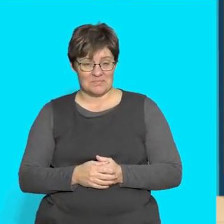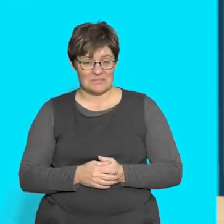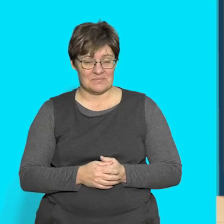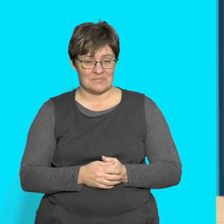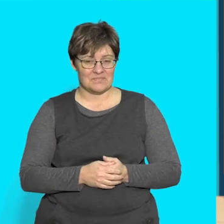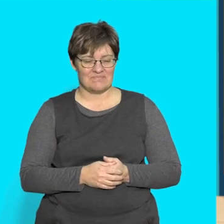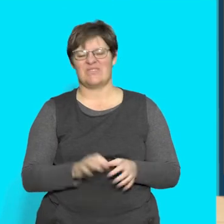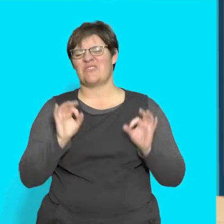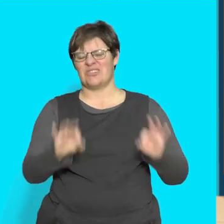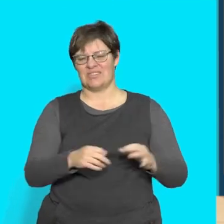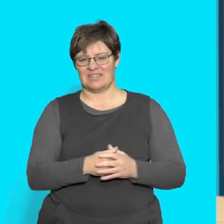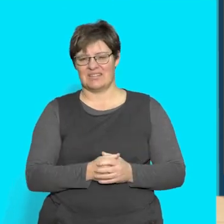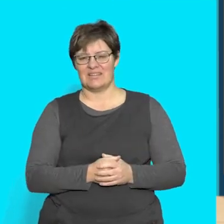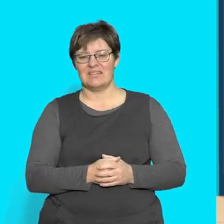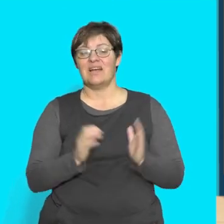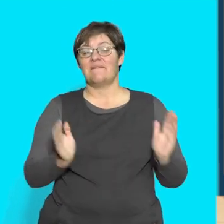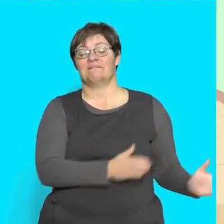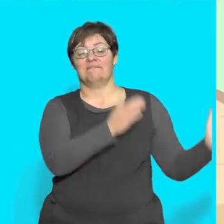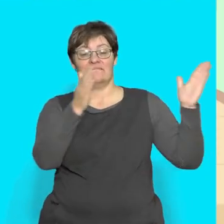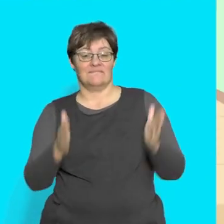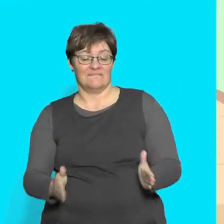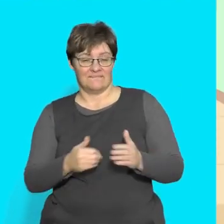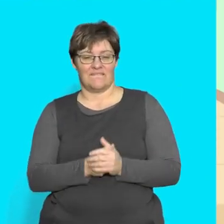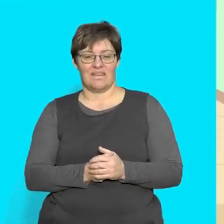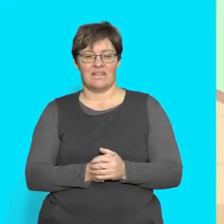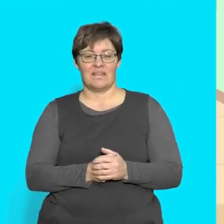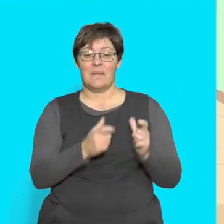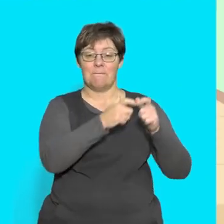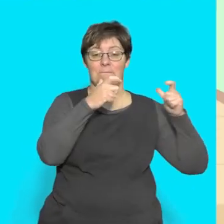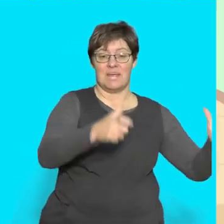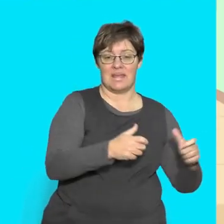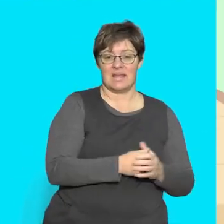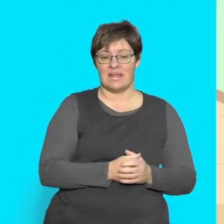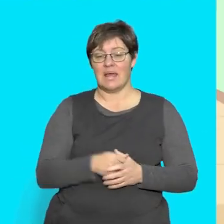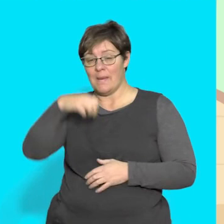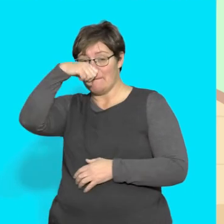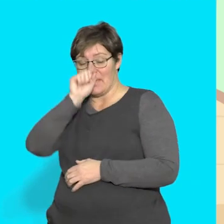Pop Good! Let's do another one. Big Pig